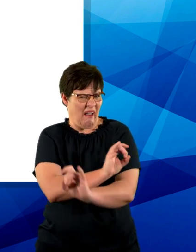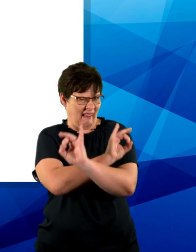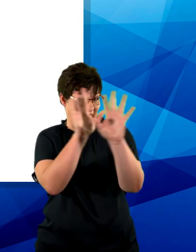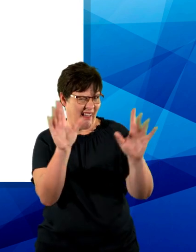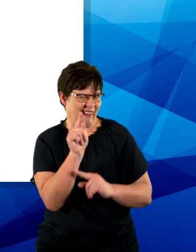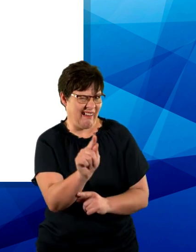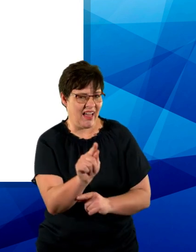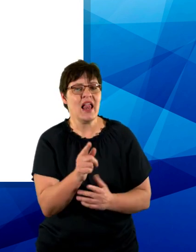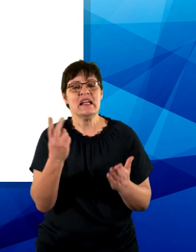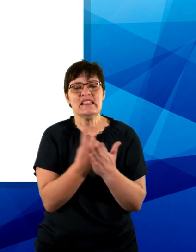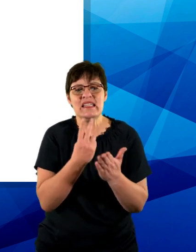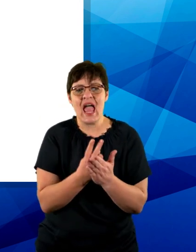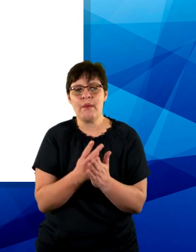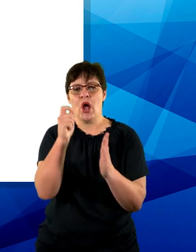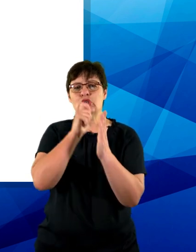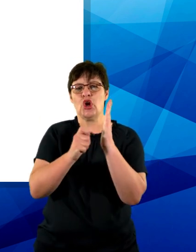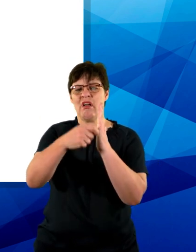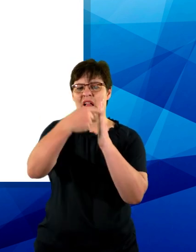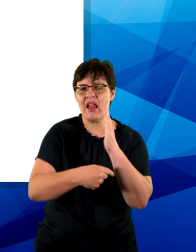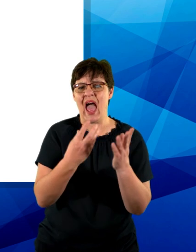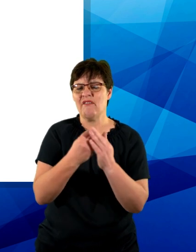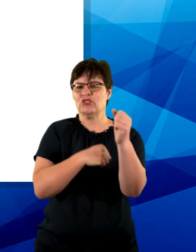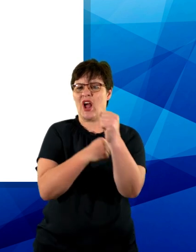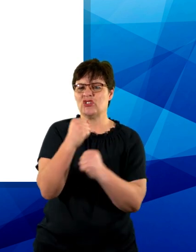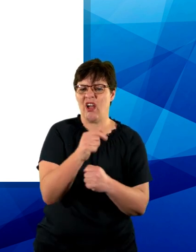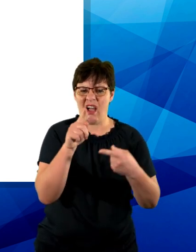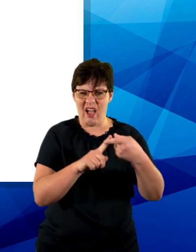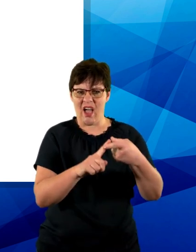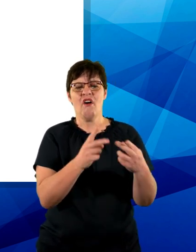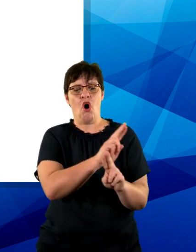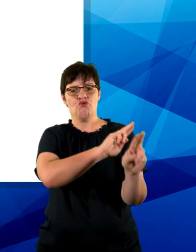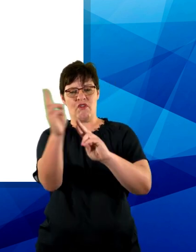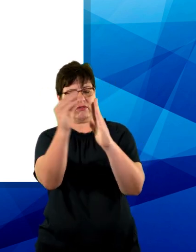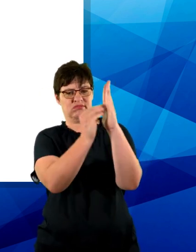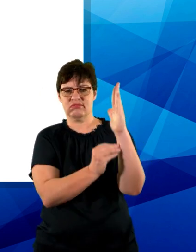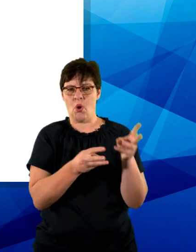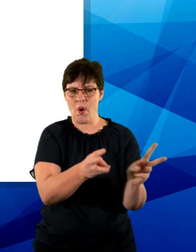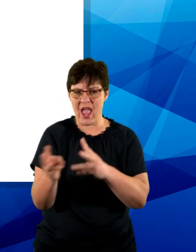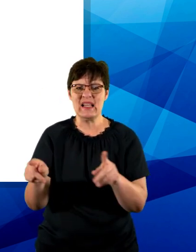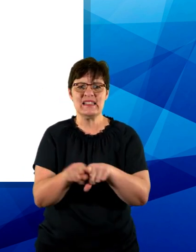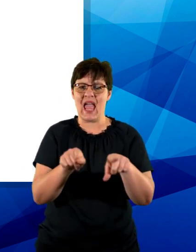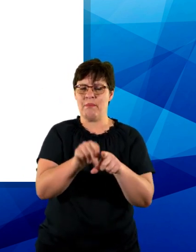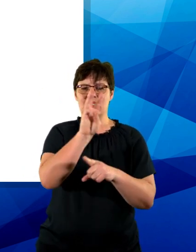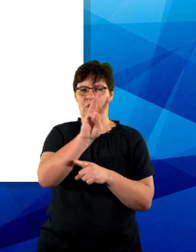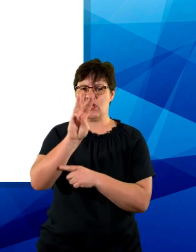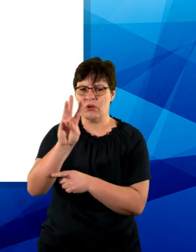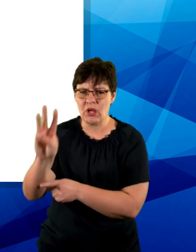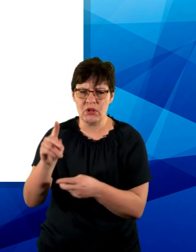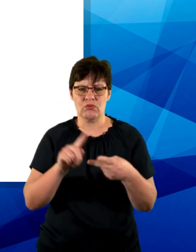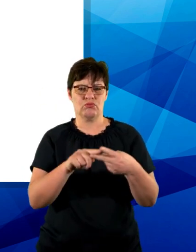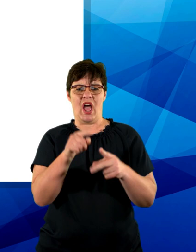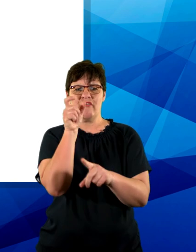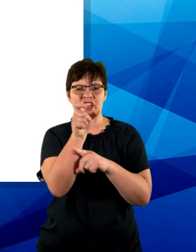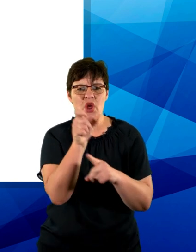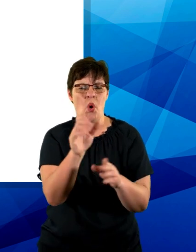Just like a journal article has a certain format according to a referencing style, so do websites, videos, books,